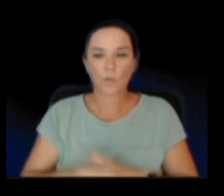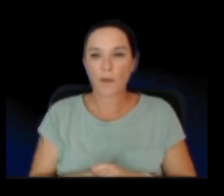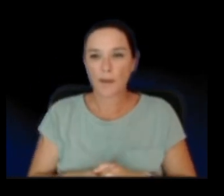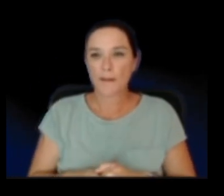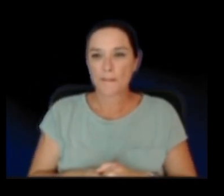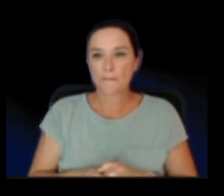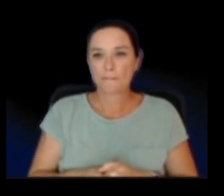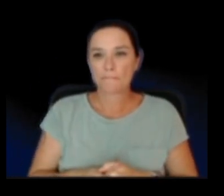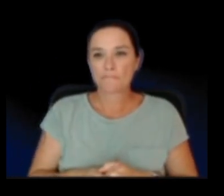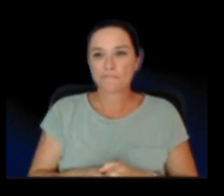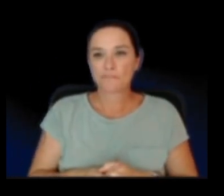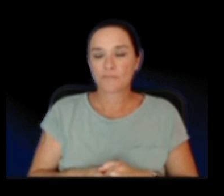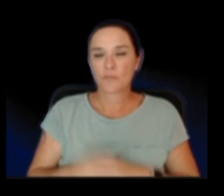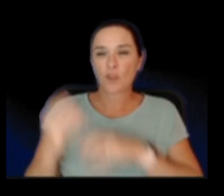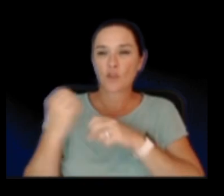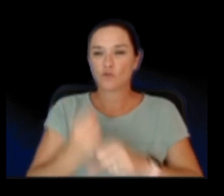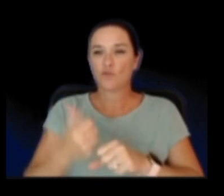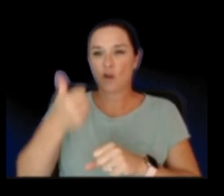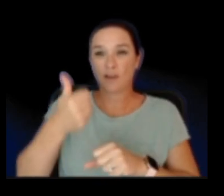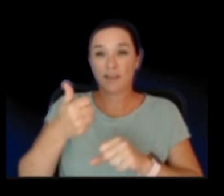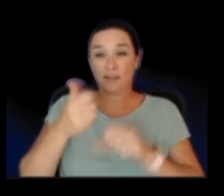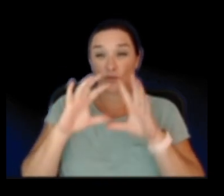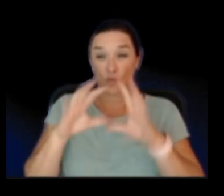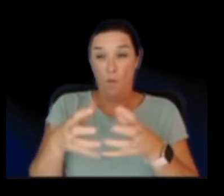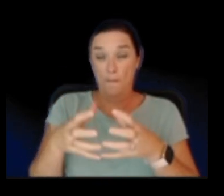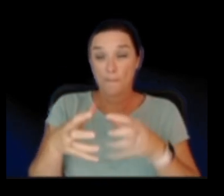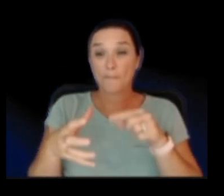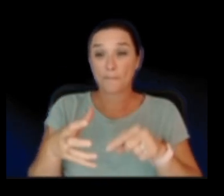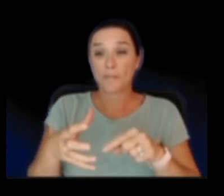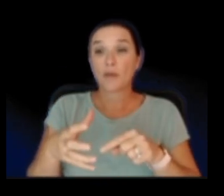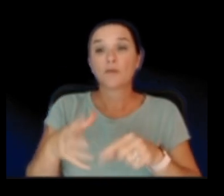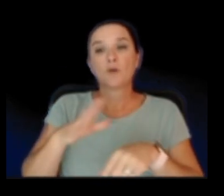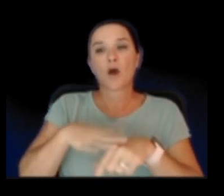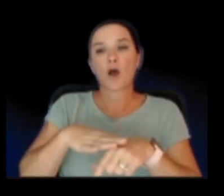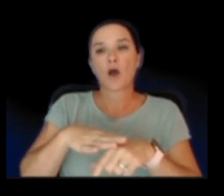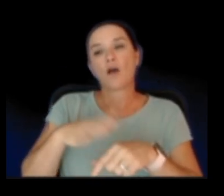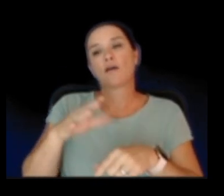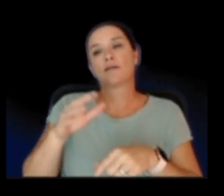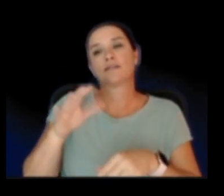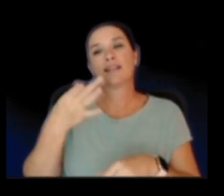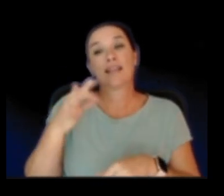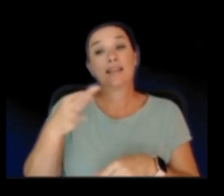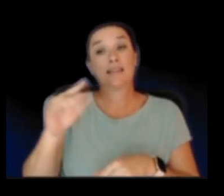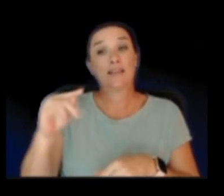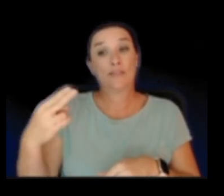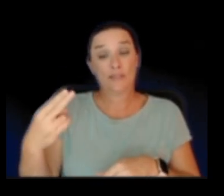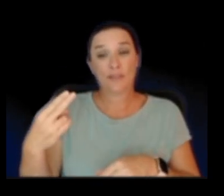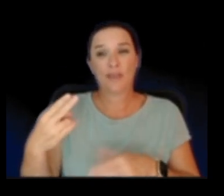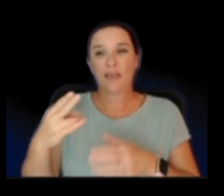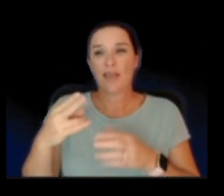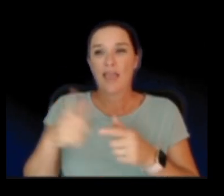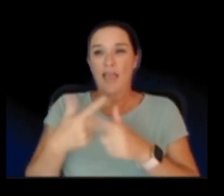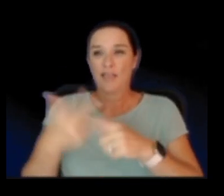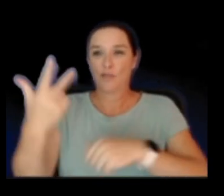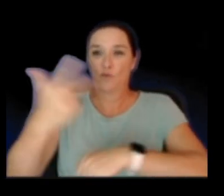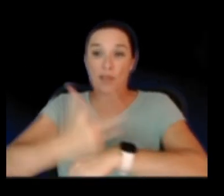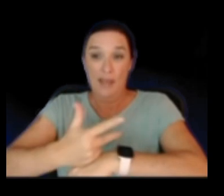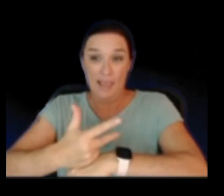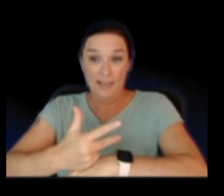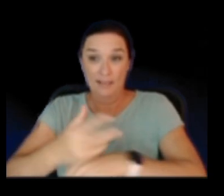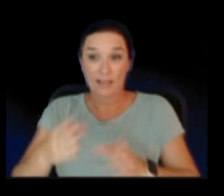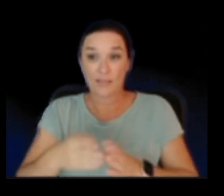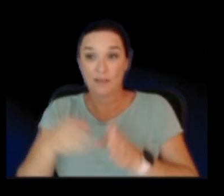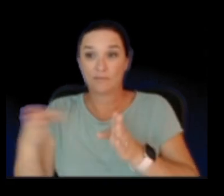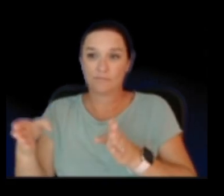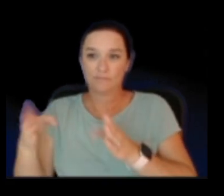And the strongest pulse was the one that occurred on the evening of the 19th. There is our three-day gap and we've seen it